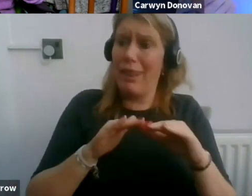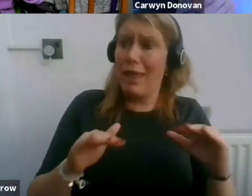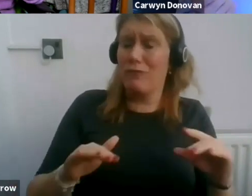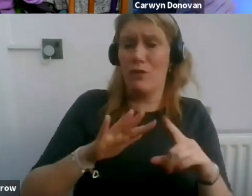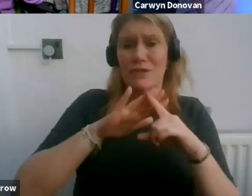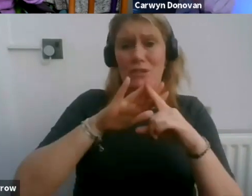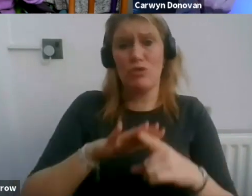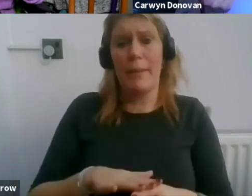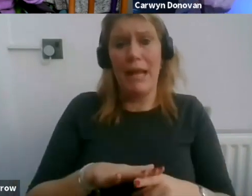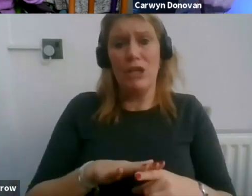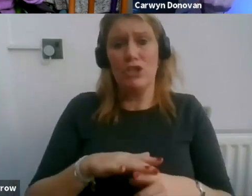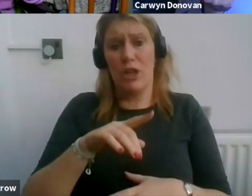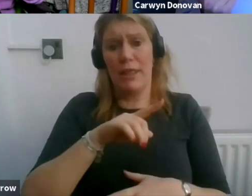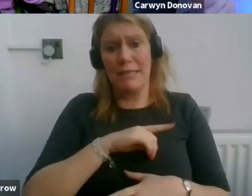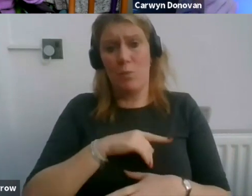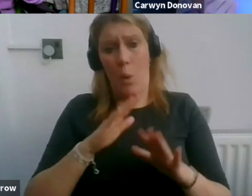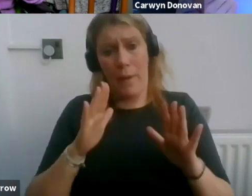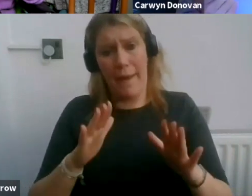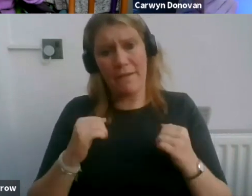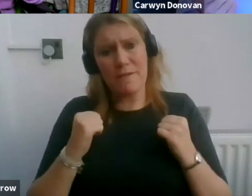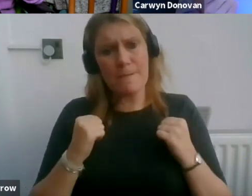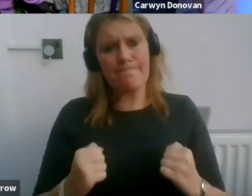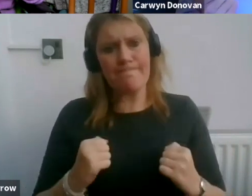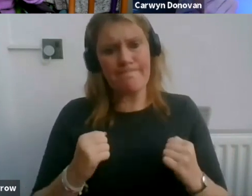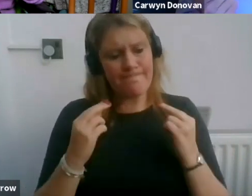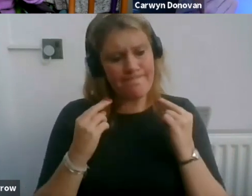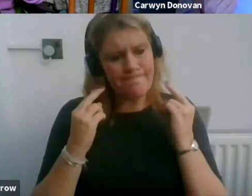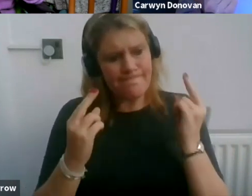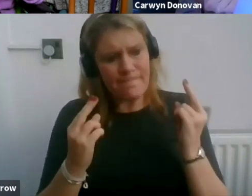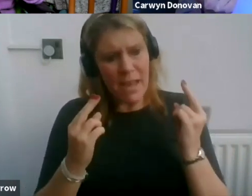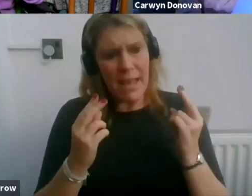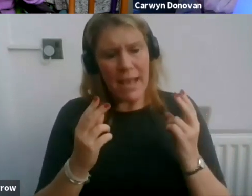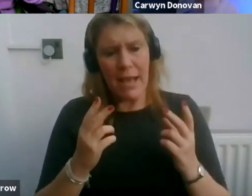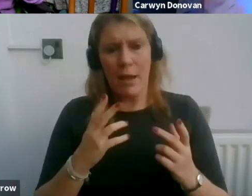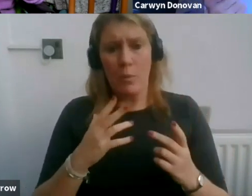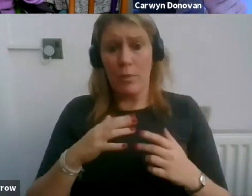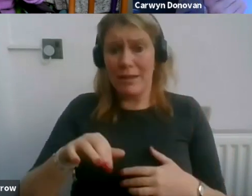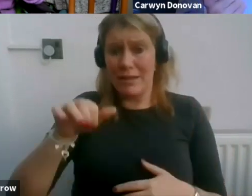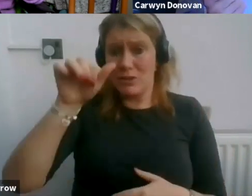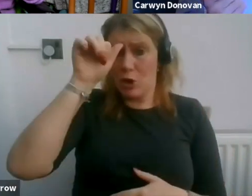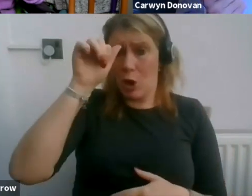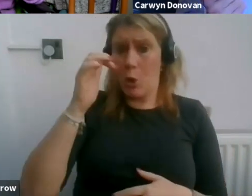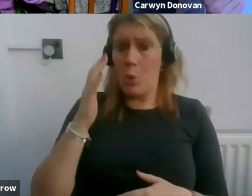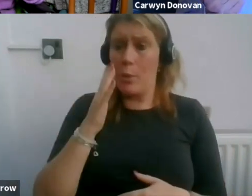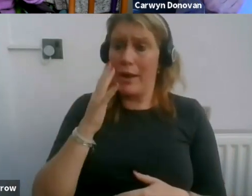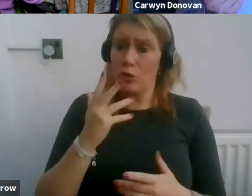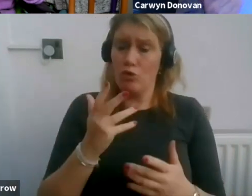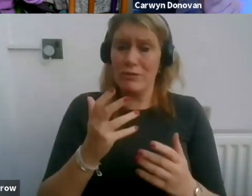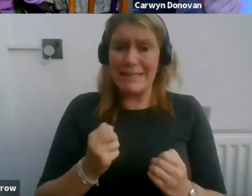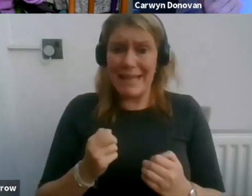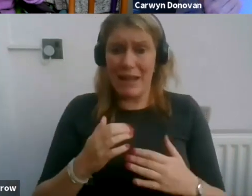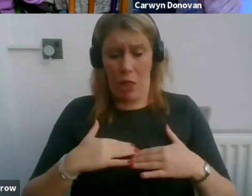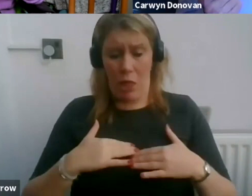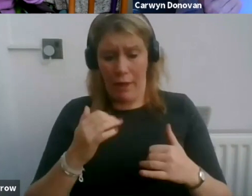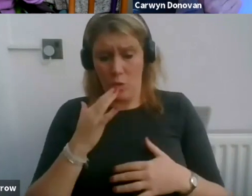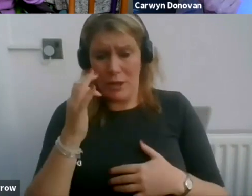push back against them. We must be vigilant on when they are being issued to members and we must be vigilant on